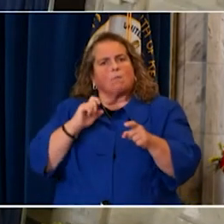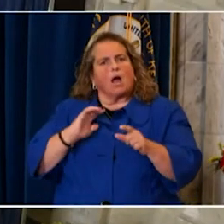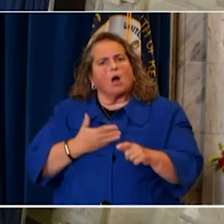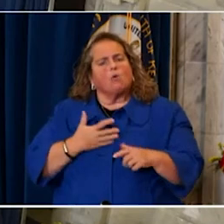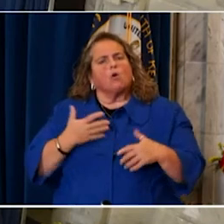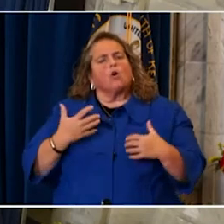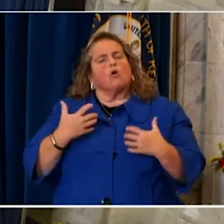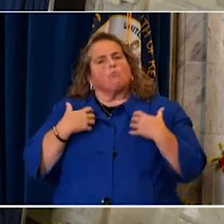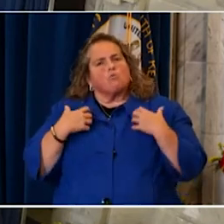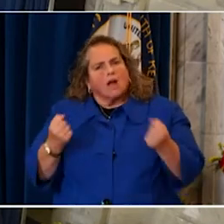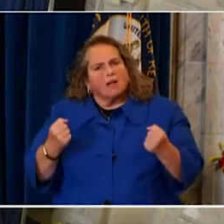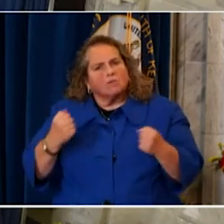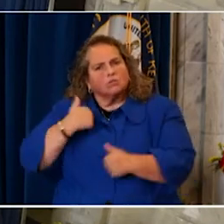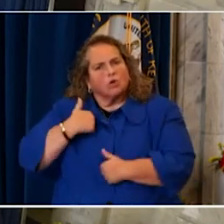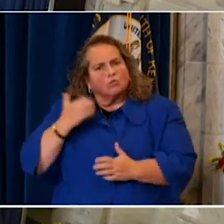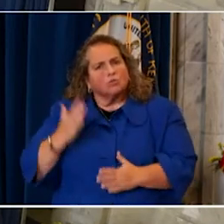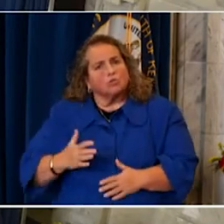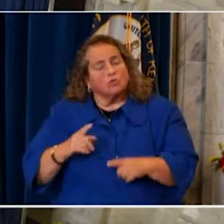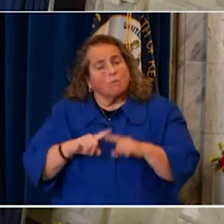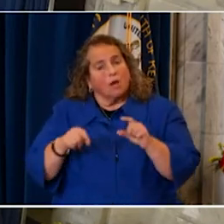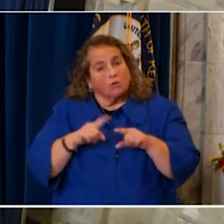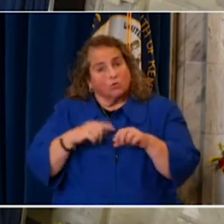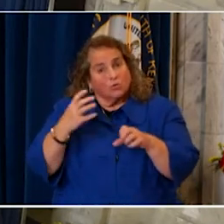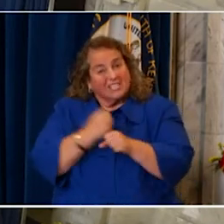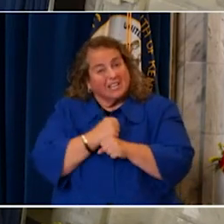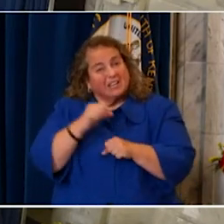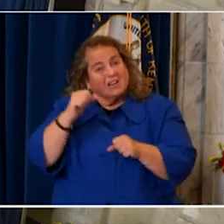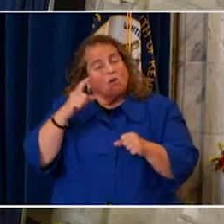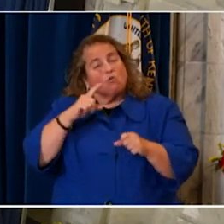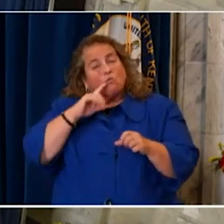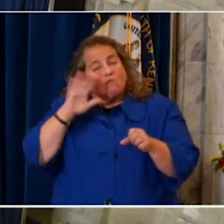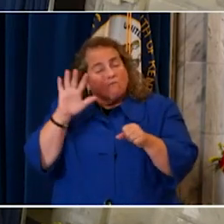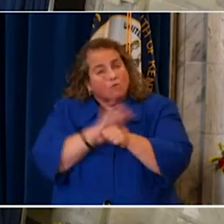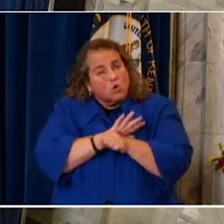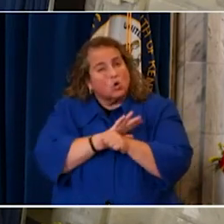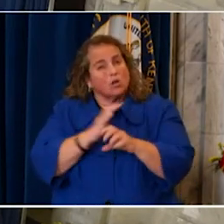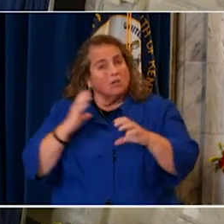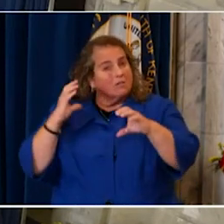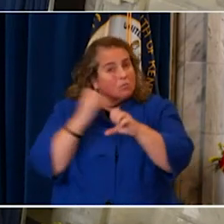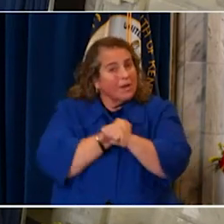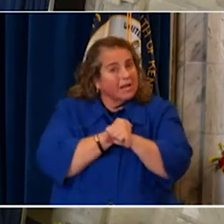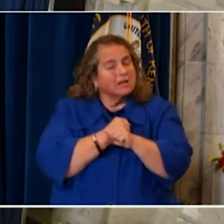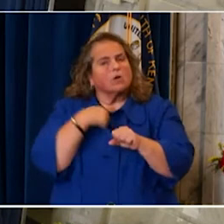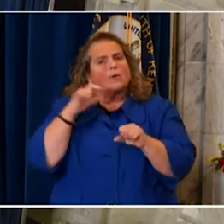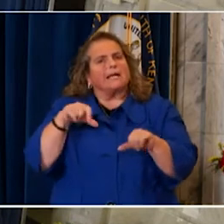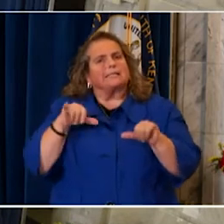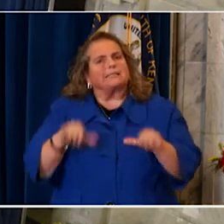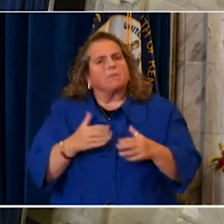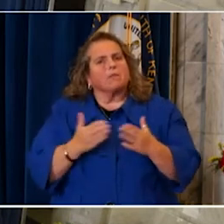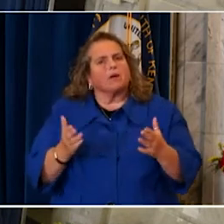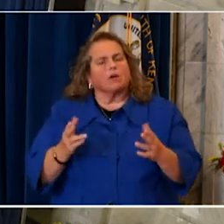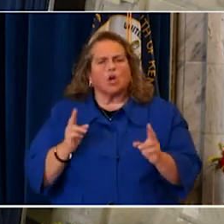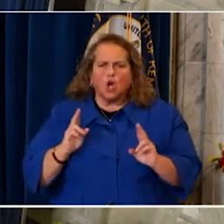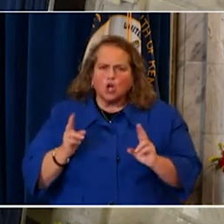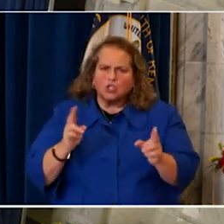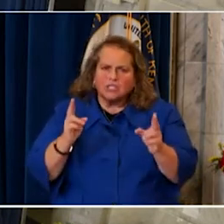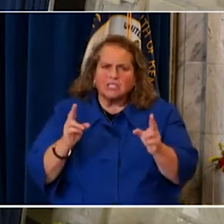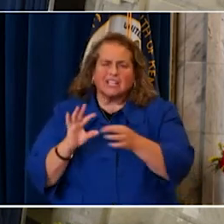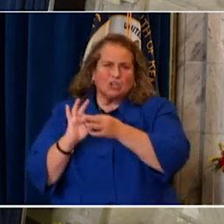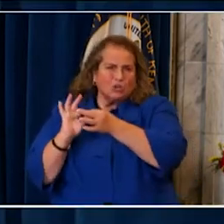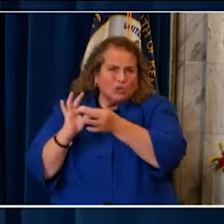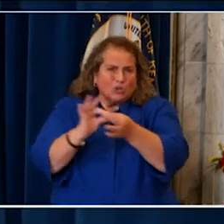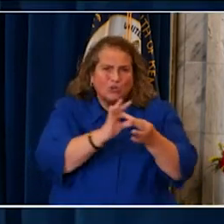to achieve ultimate victory, we need the same things, urgency, unity, and